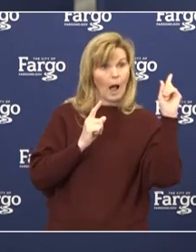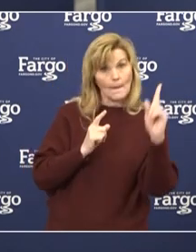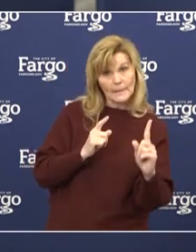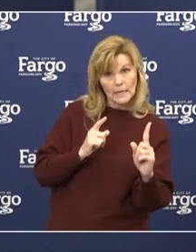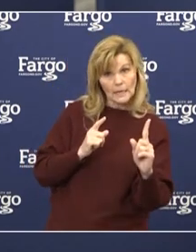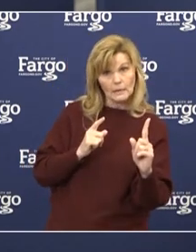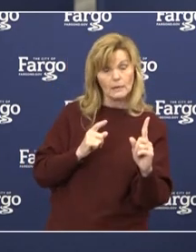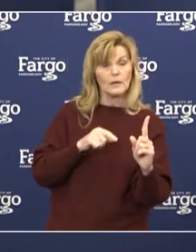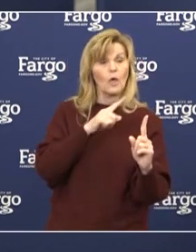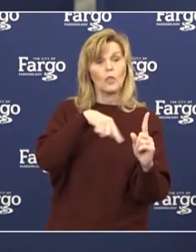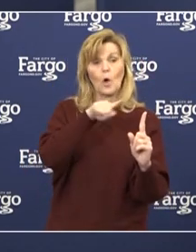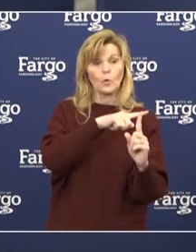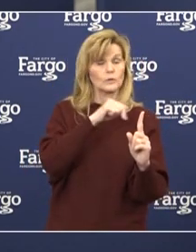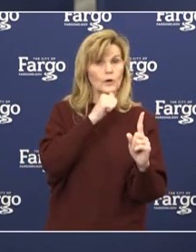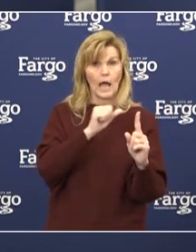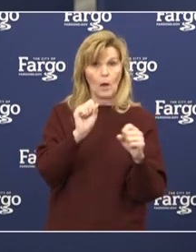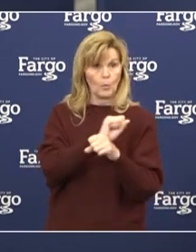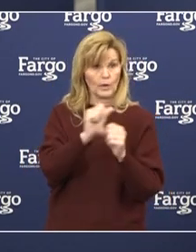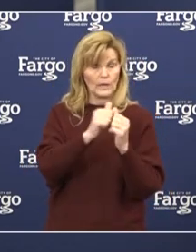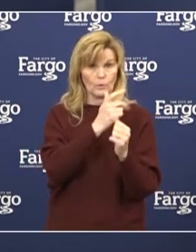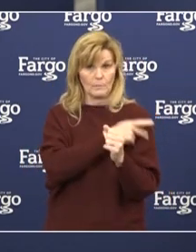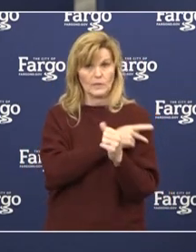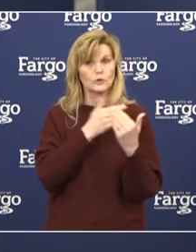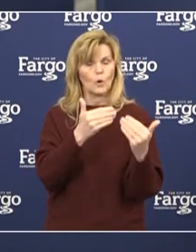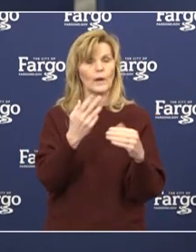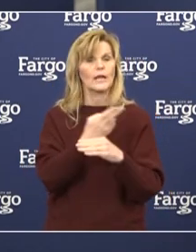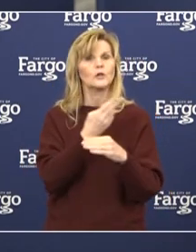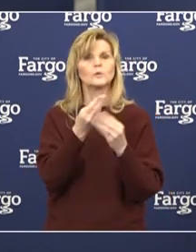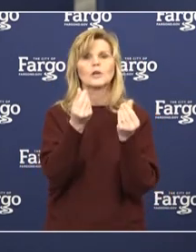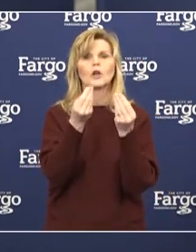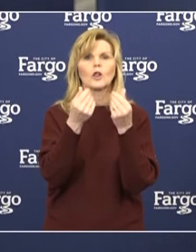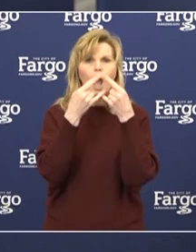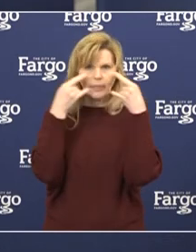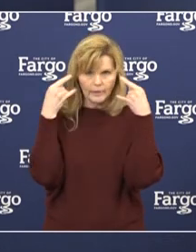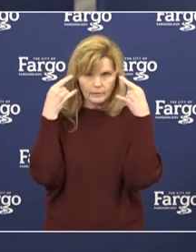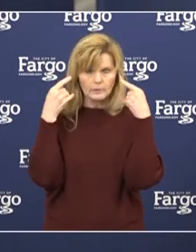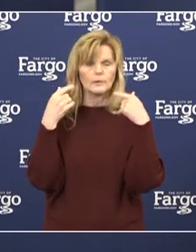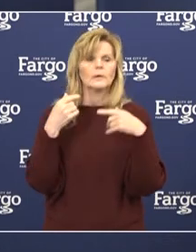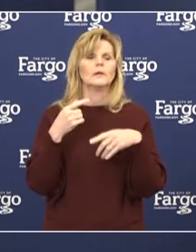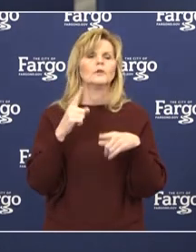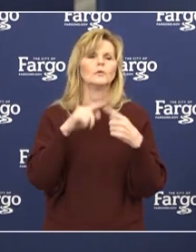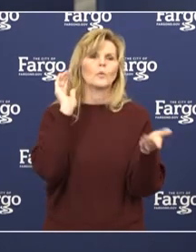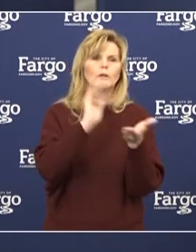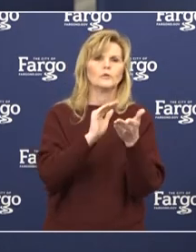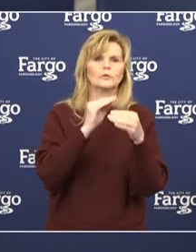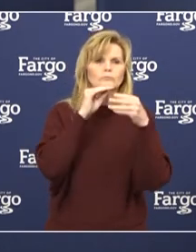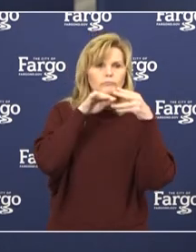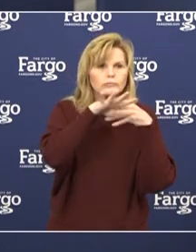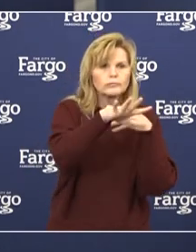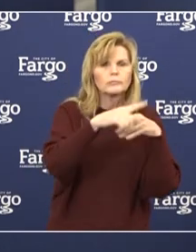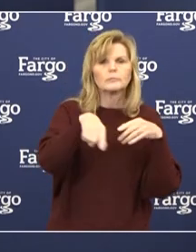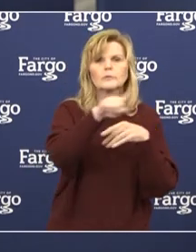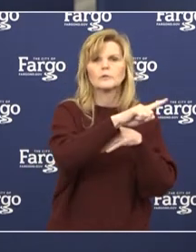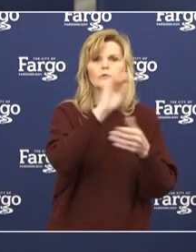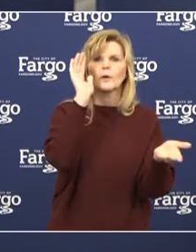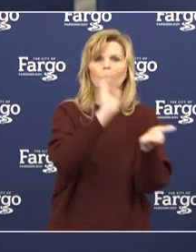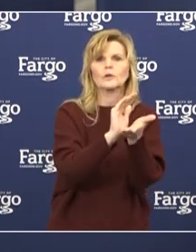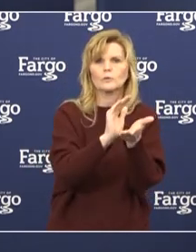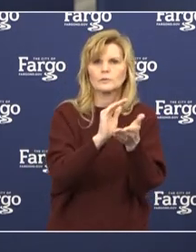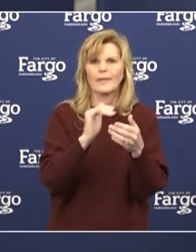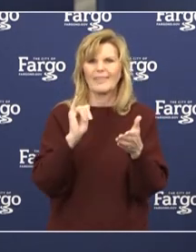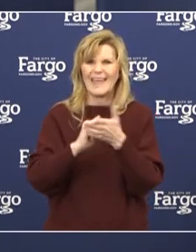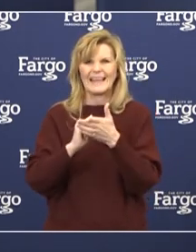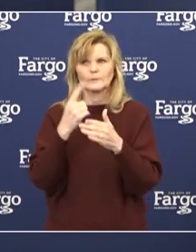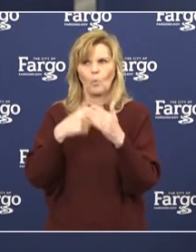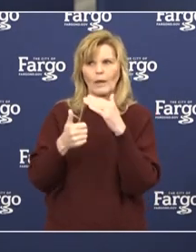those not involved in direct patient care to utilize cloth masks to reduce the risk to others as a means of source control following the public health advice.